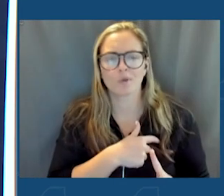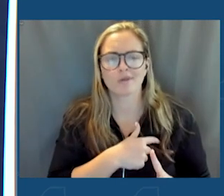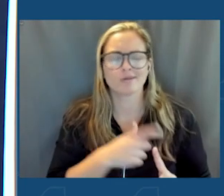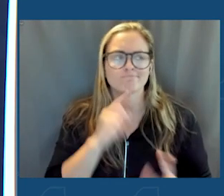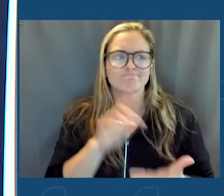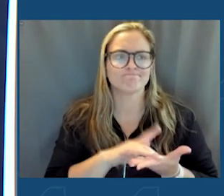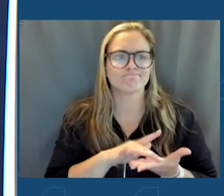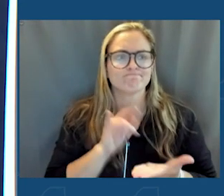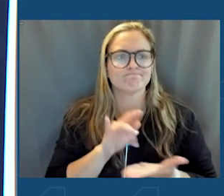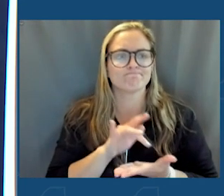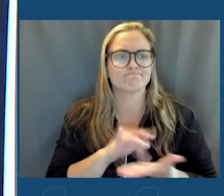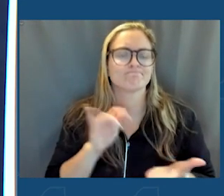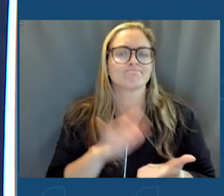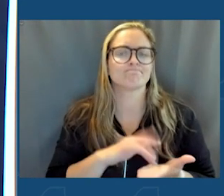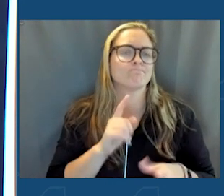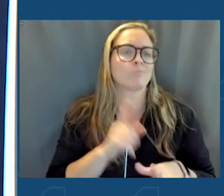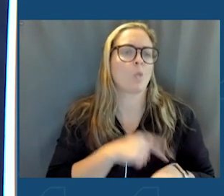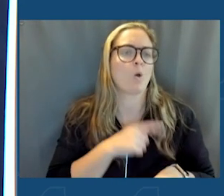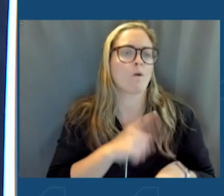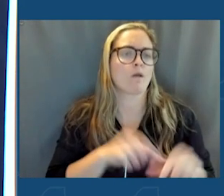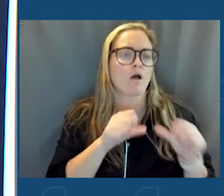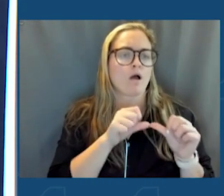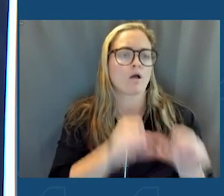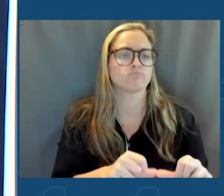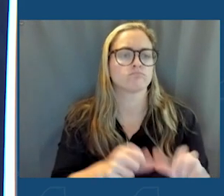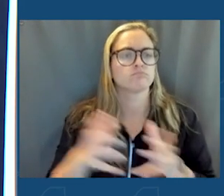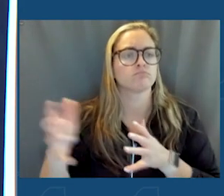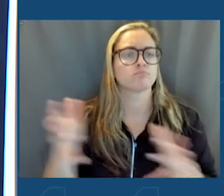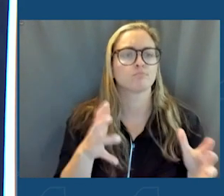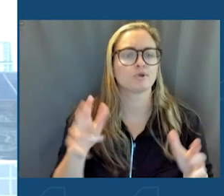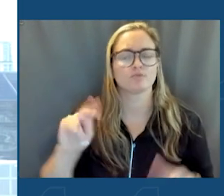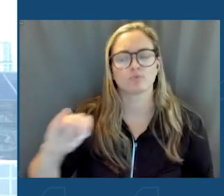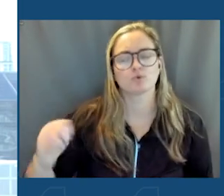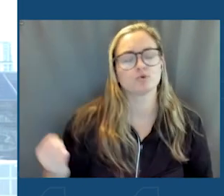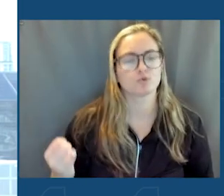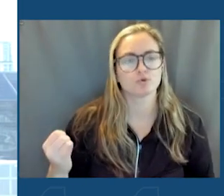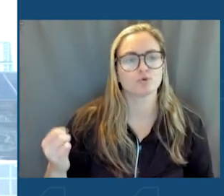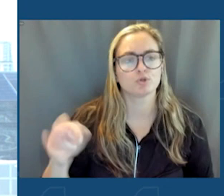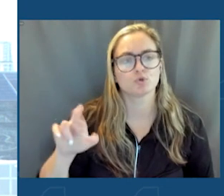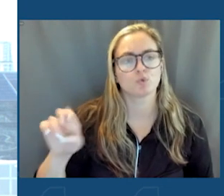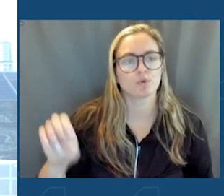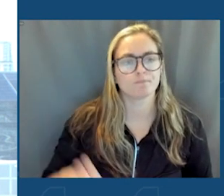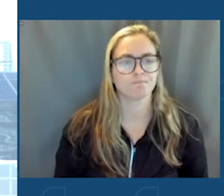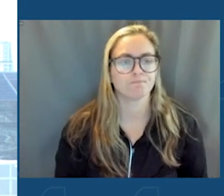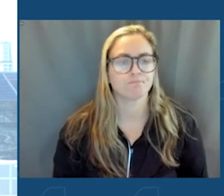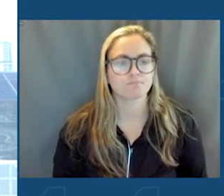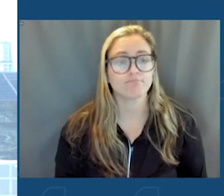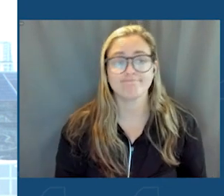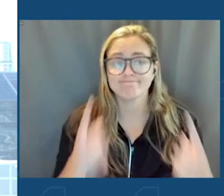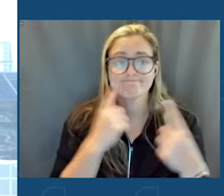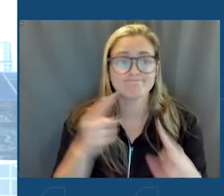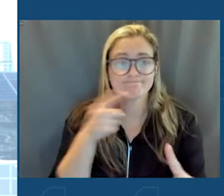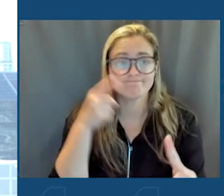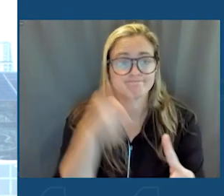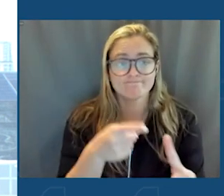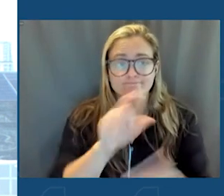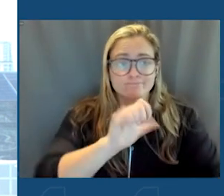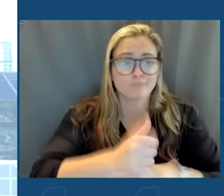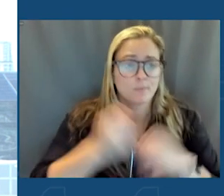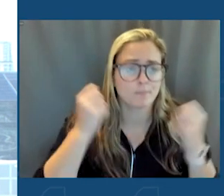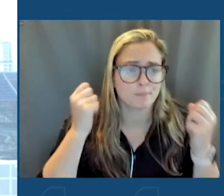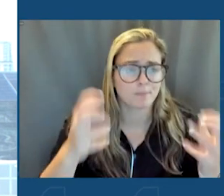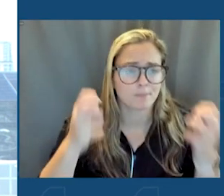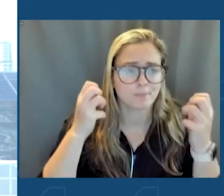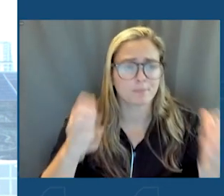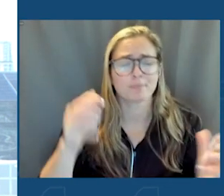for a long time, the breezes off the Jersey Shore. Achieving this goal will create thousands of